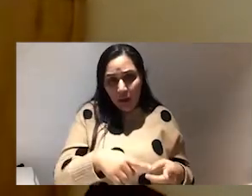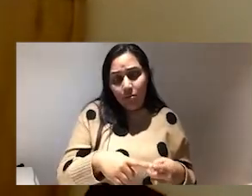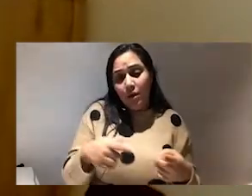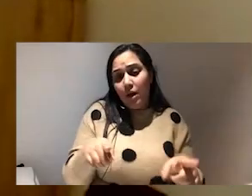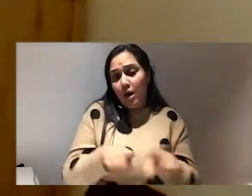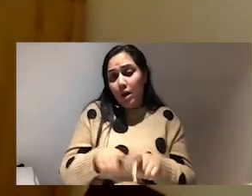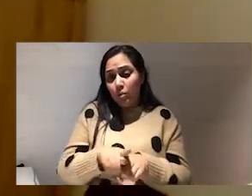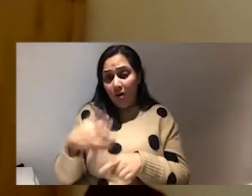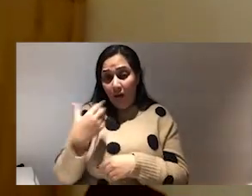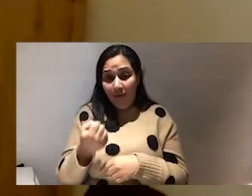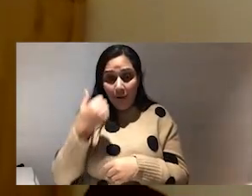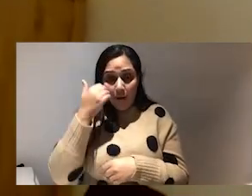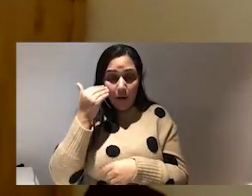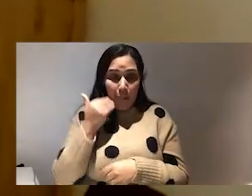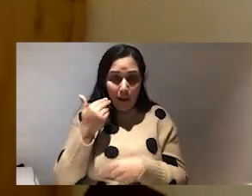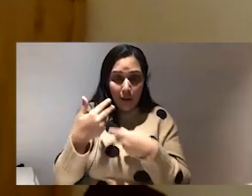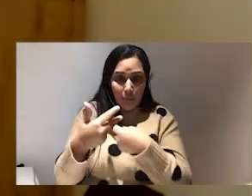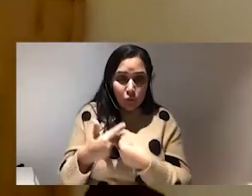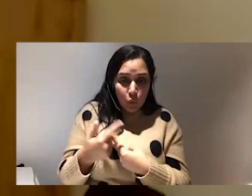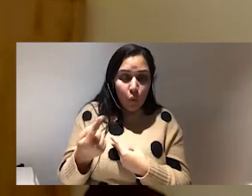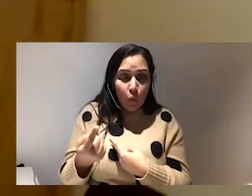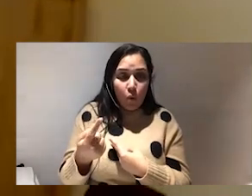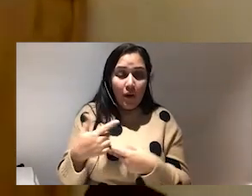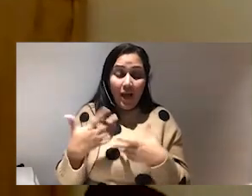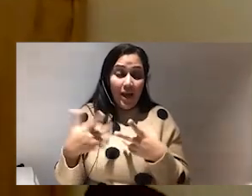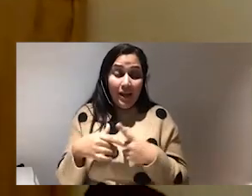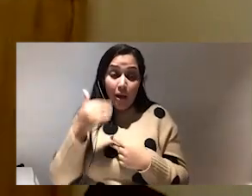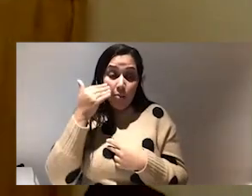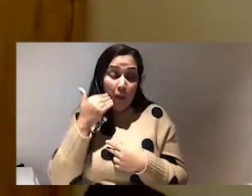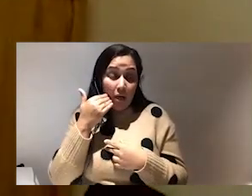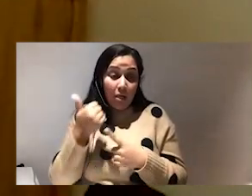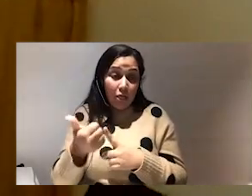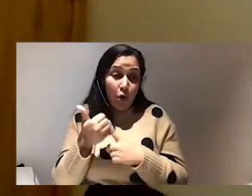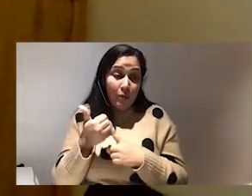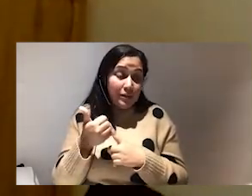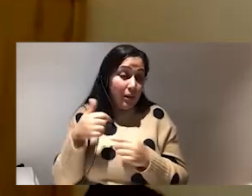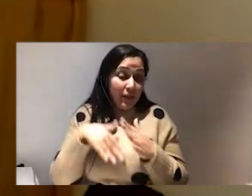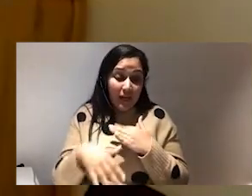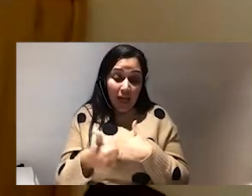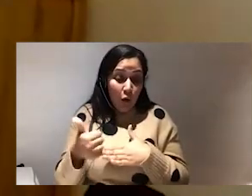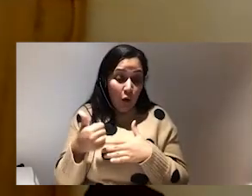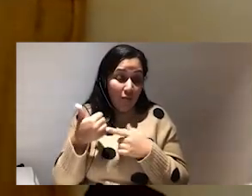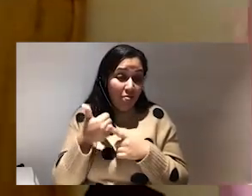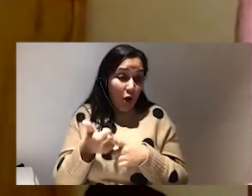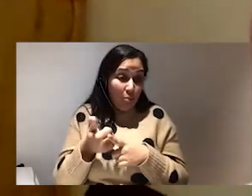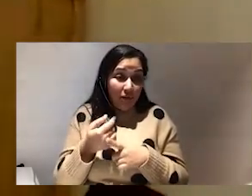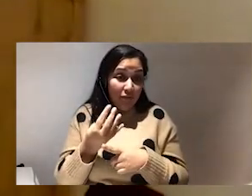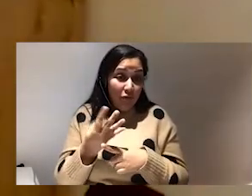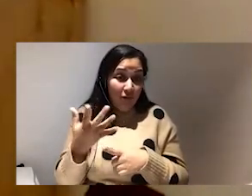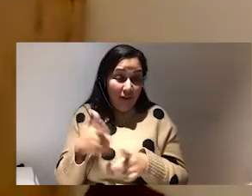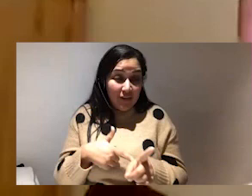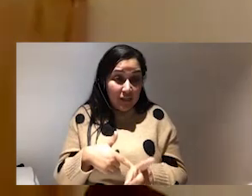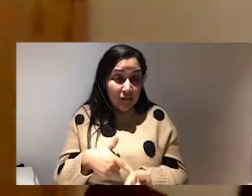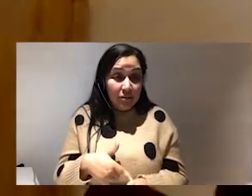mentor um and I had a black therapist for a long time I've been in and out of therapy for the last four or five years um I actually graduated from therapy I'm just letting everyone